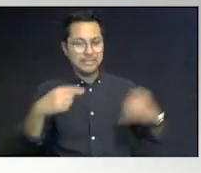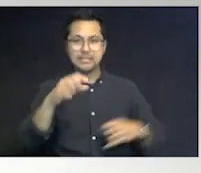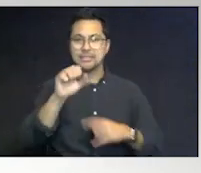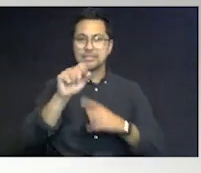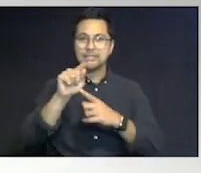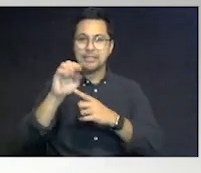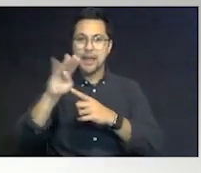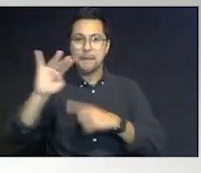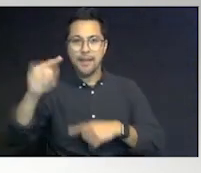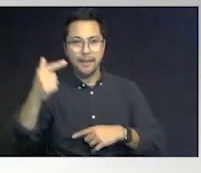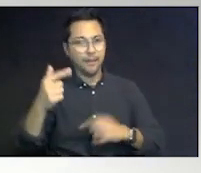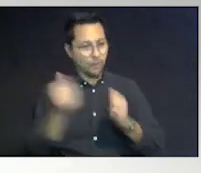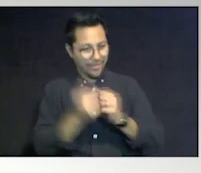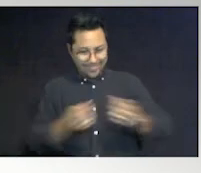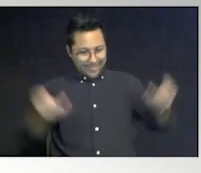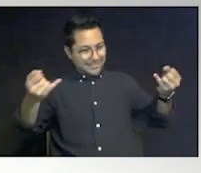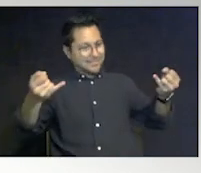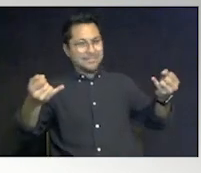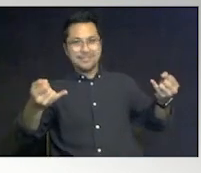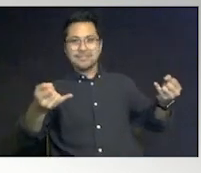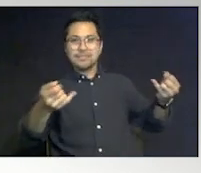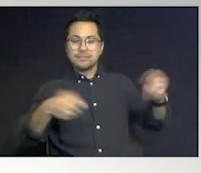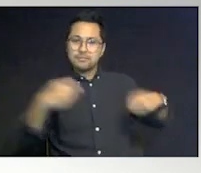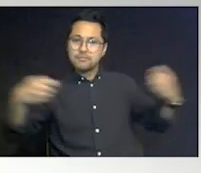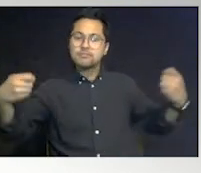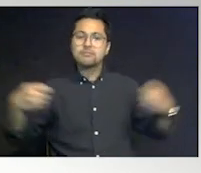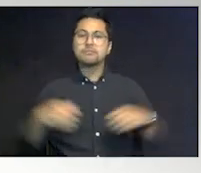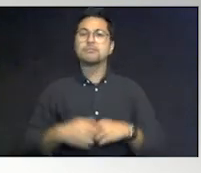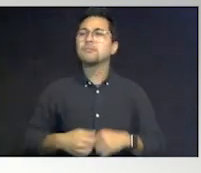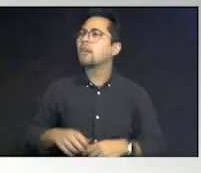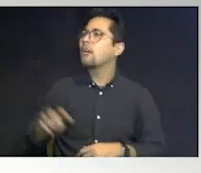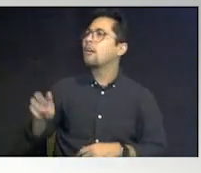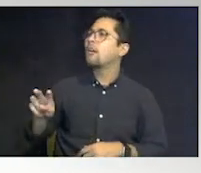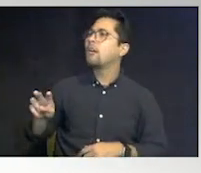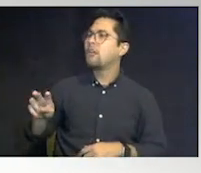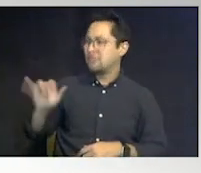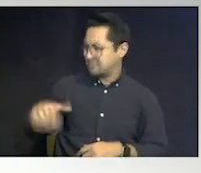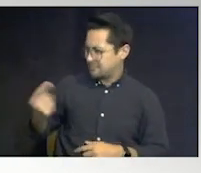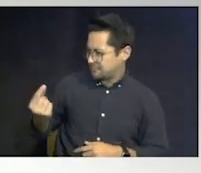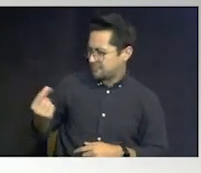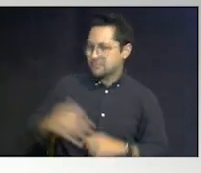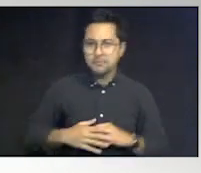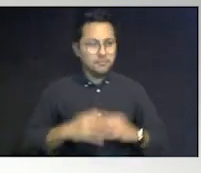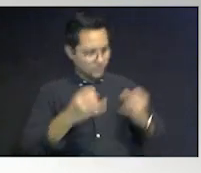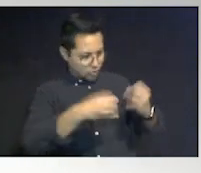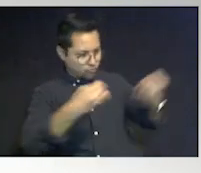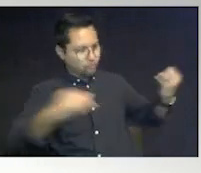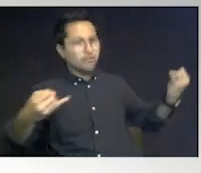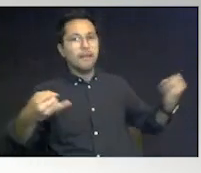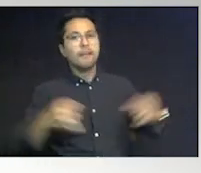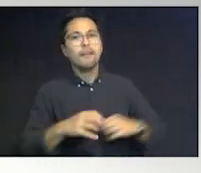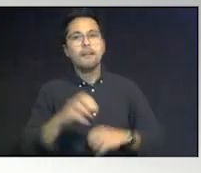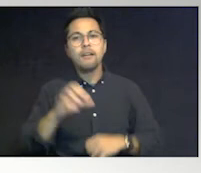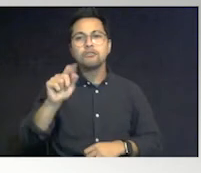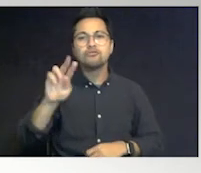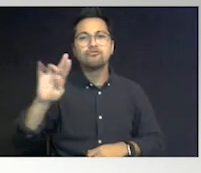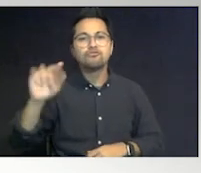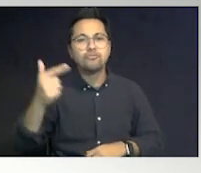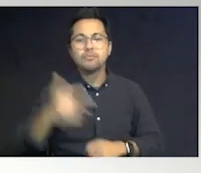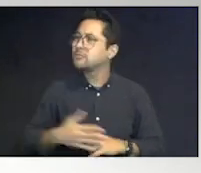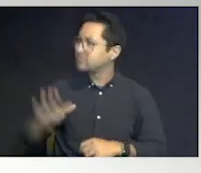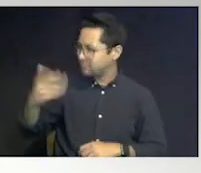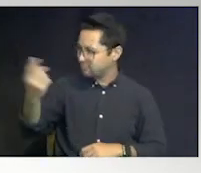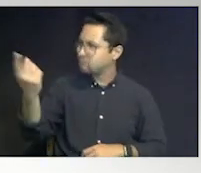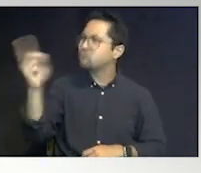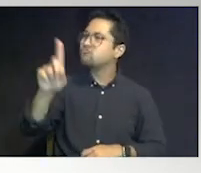He goes, what? Stimming with this. Shows them what it's stimming. And he goes, what is that? And he goes, a string. The officer says, come here,